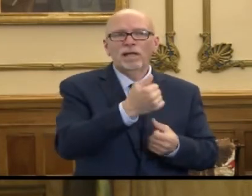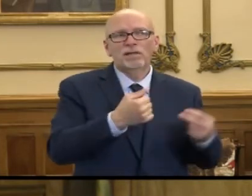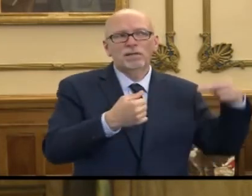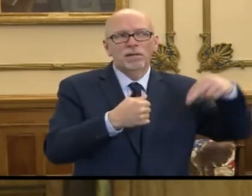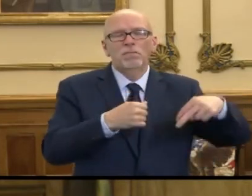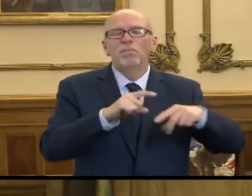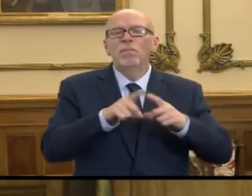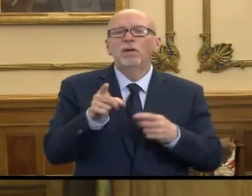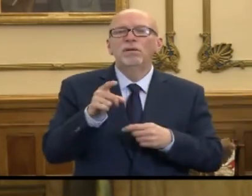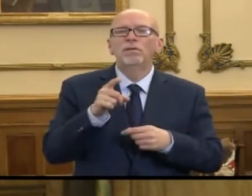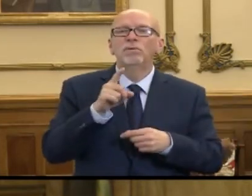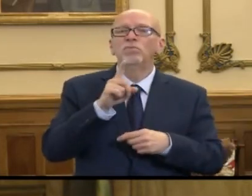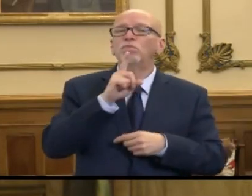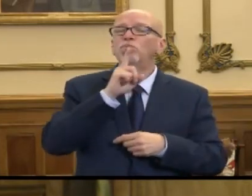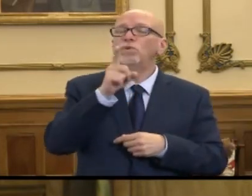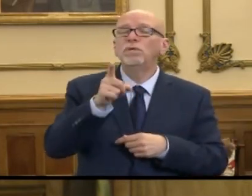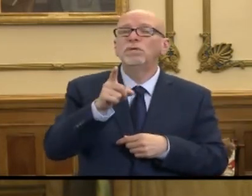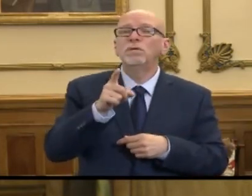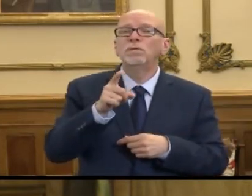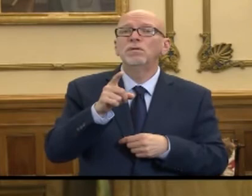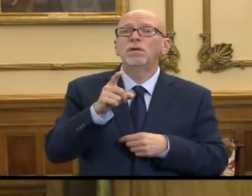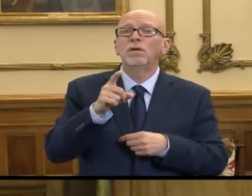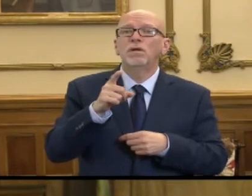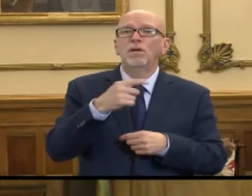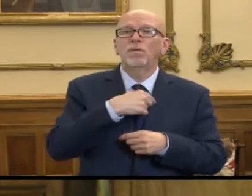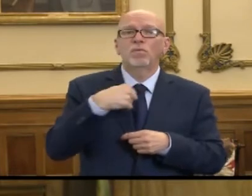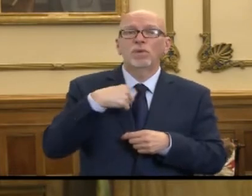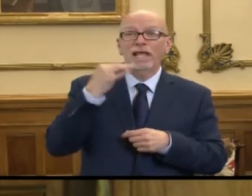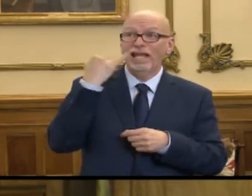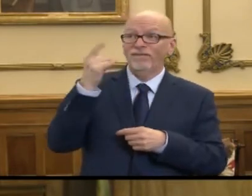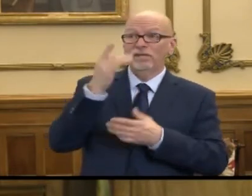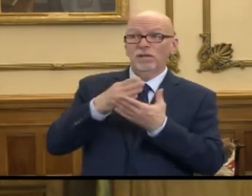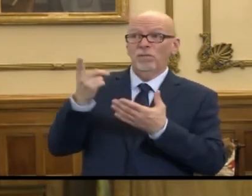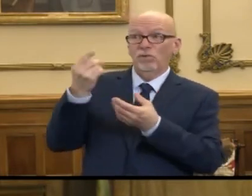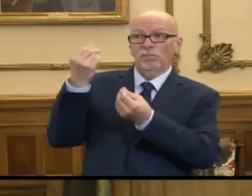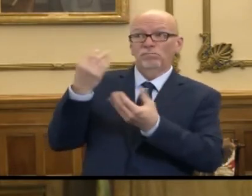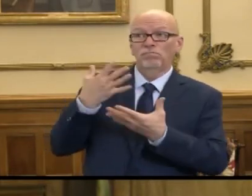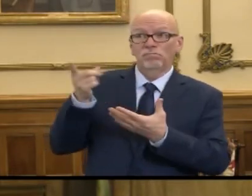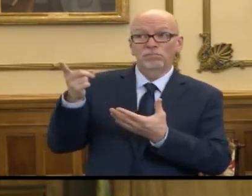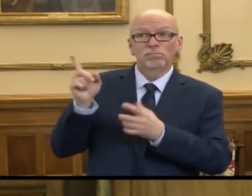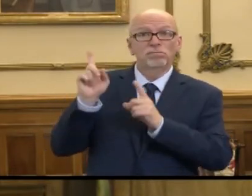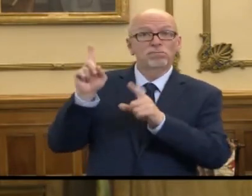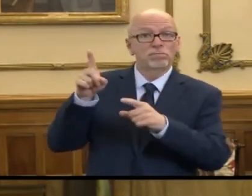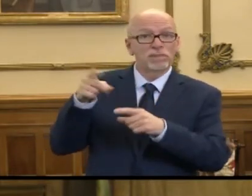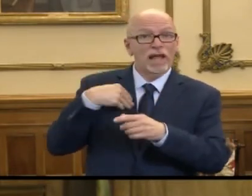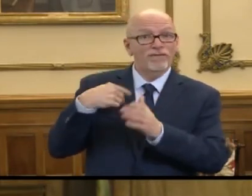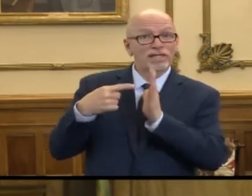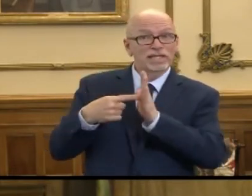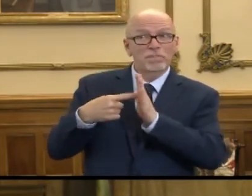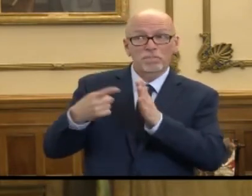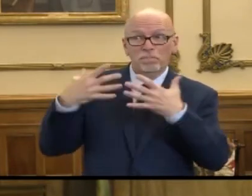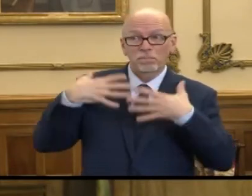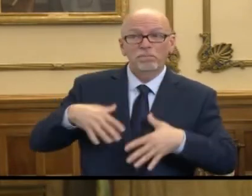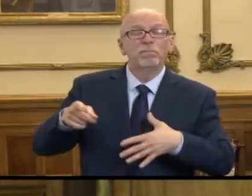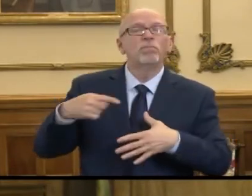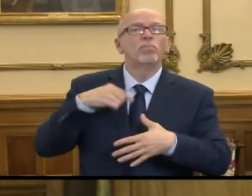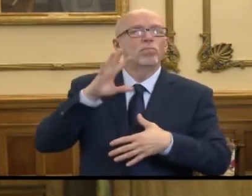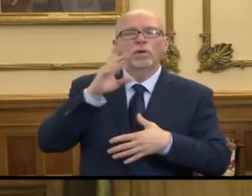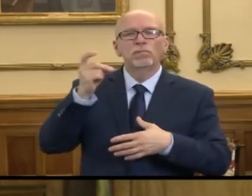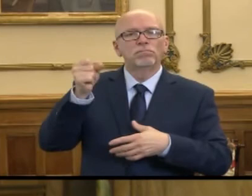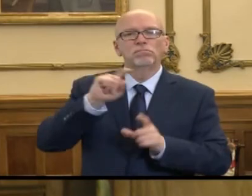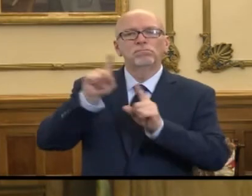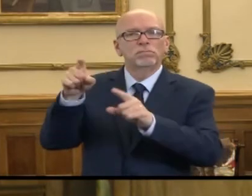podium. But realistically, we would have gone out if somebody had been listed as being symptomatic. We would have tested any individual that was